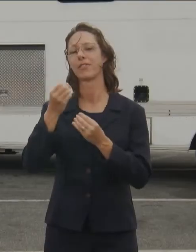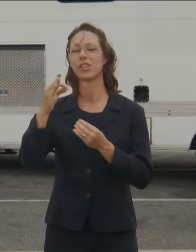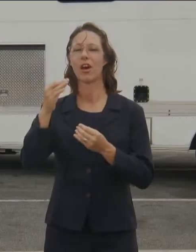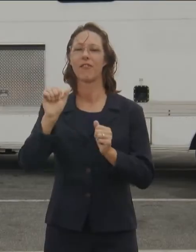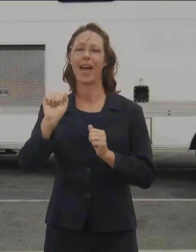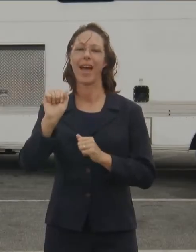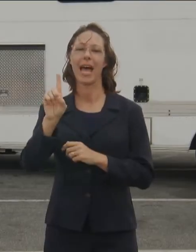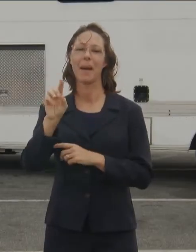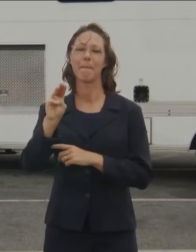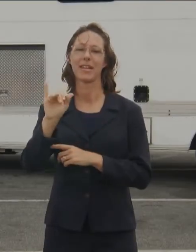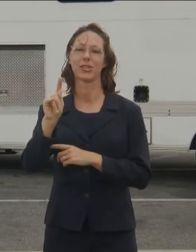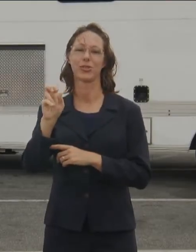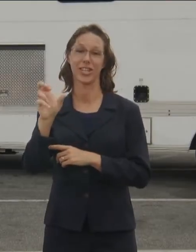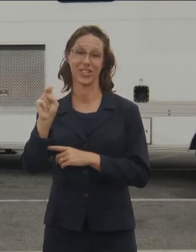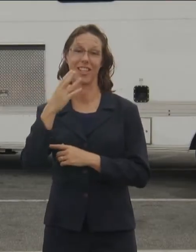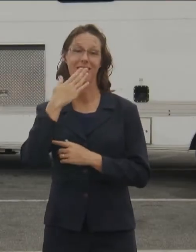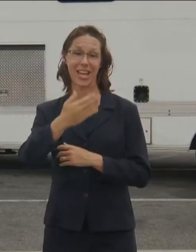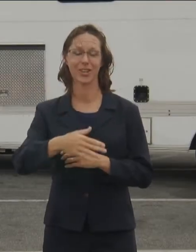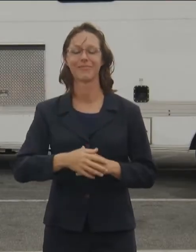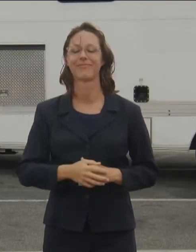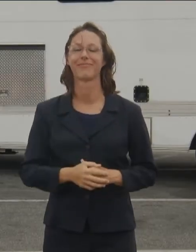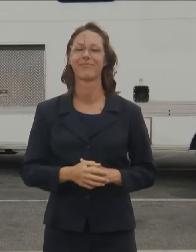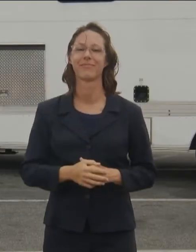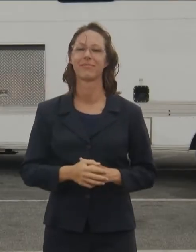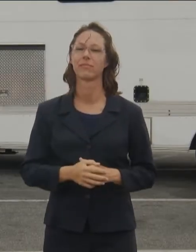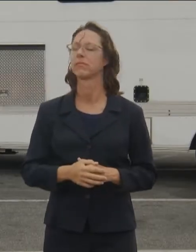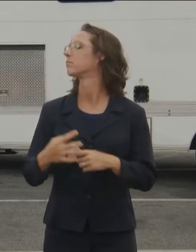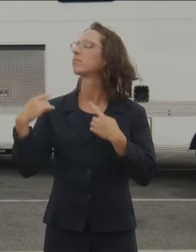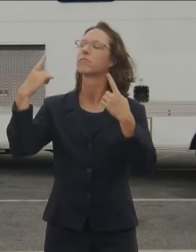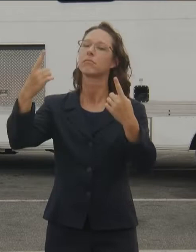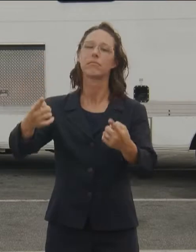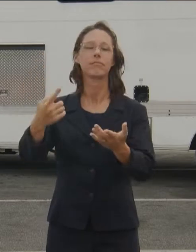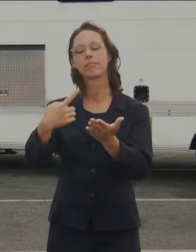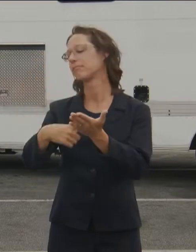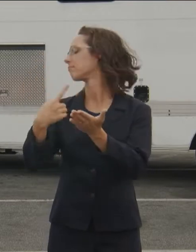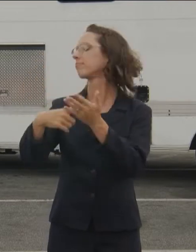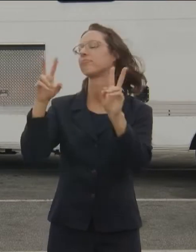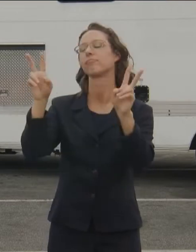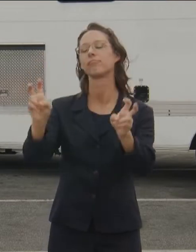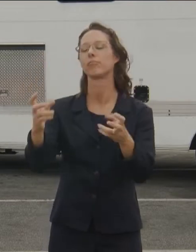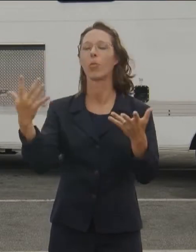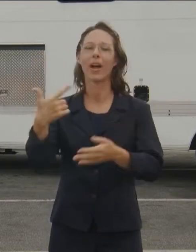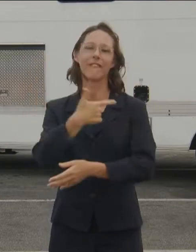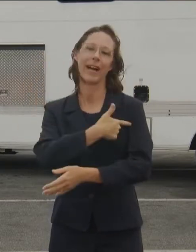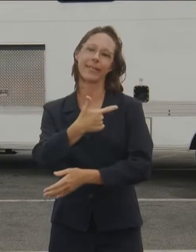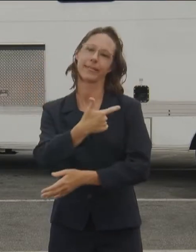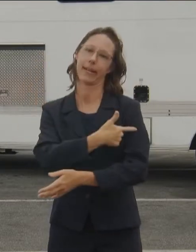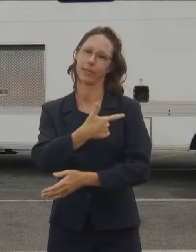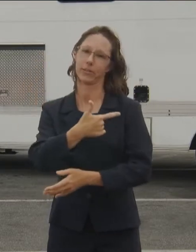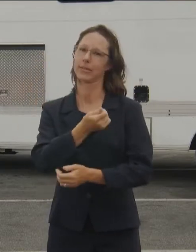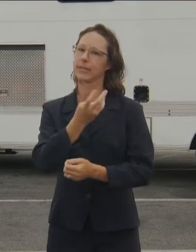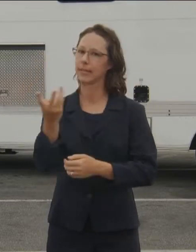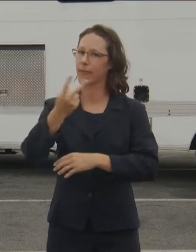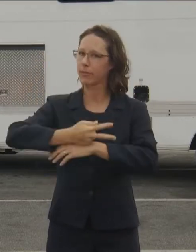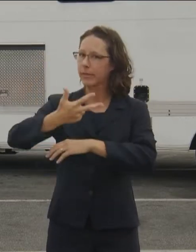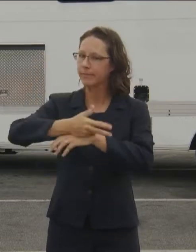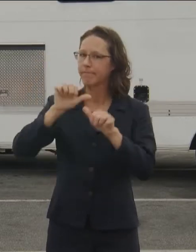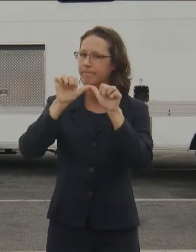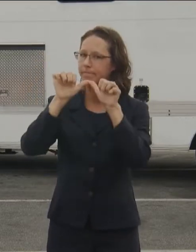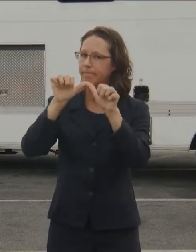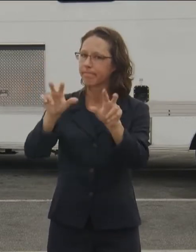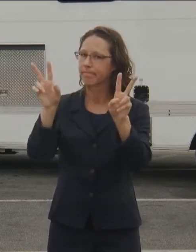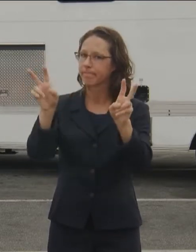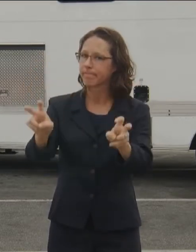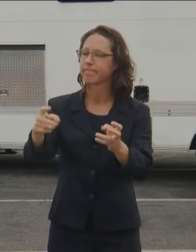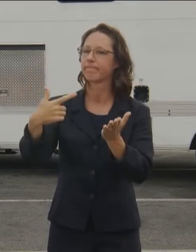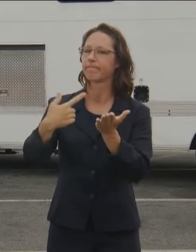Again, there's a theme here. want to keep talking about vaccinations and what we're going to be doing in the next couple days. We've had a lot